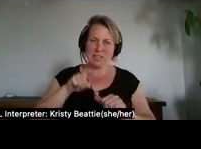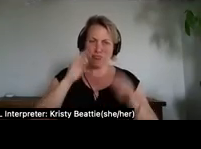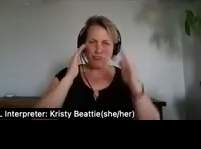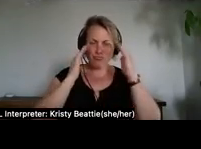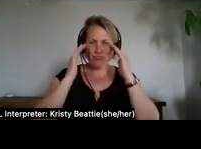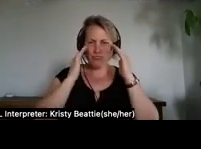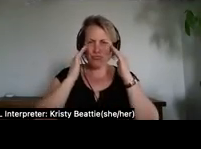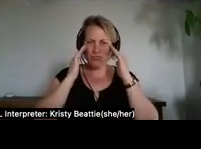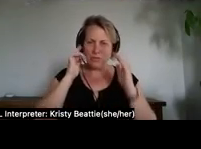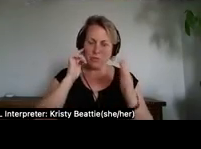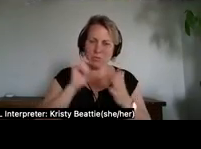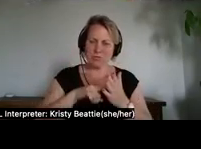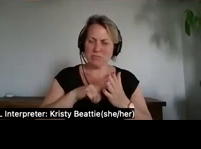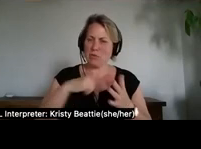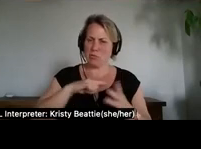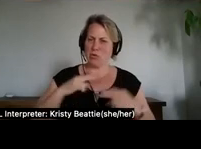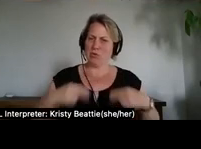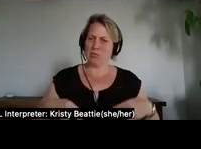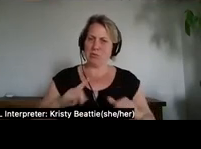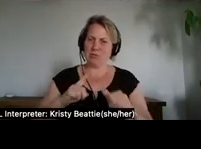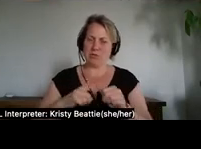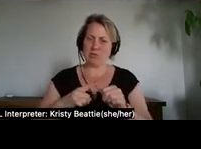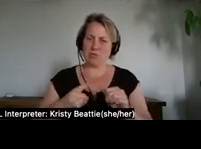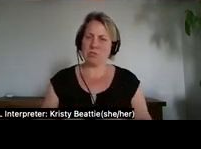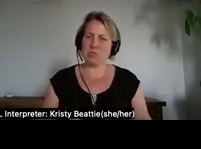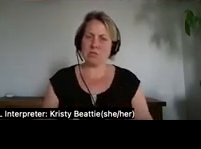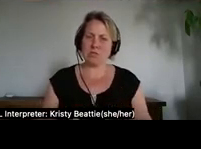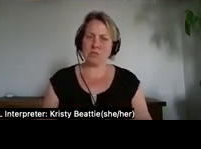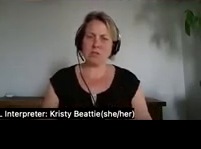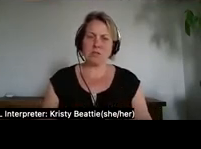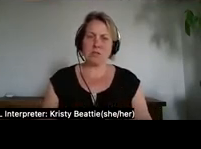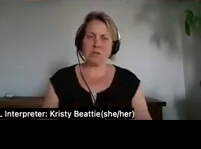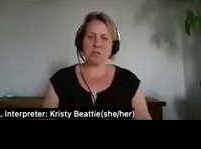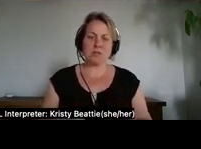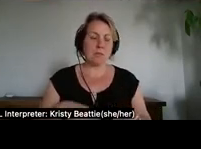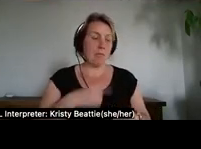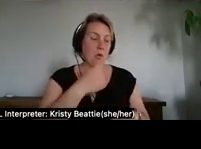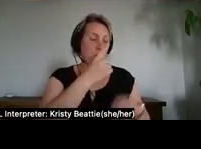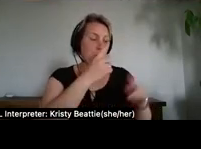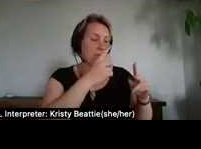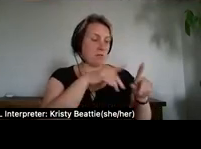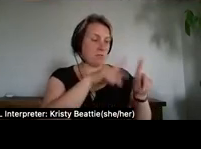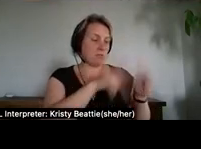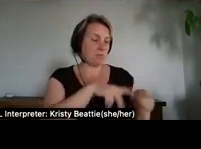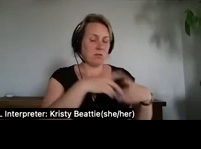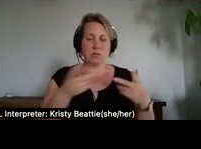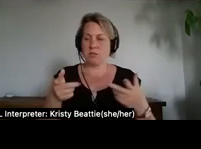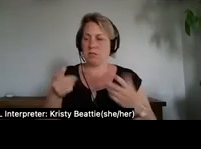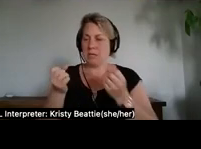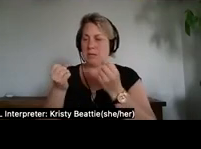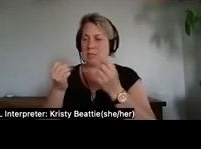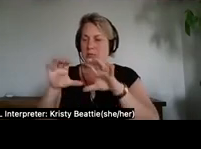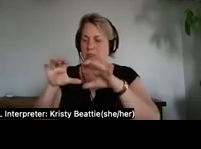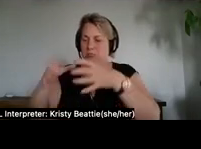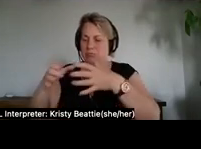and that when one human being or a group of human beings chooses to